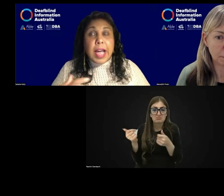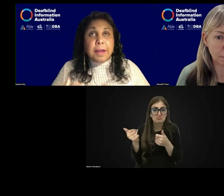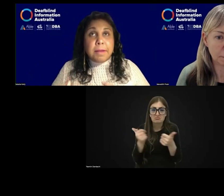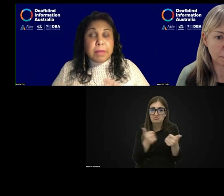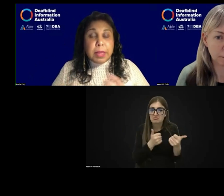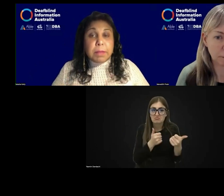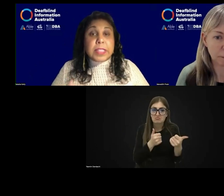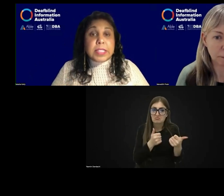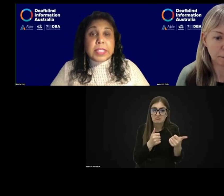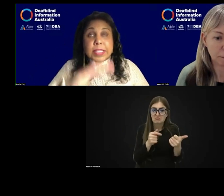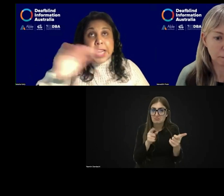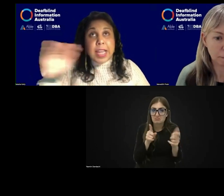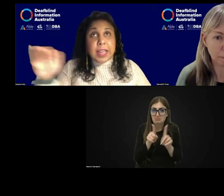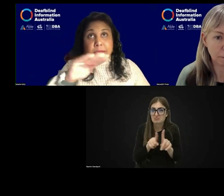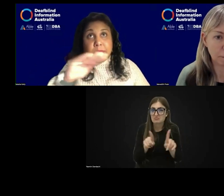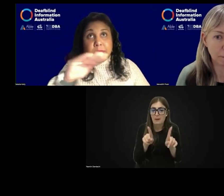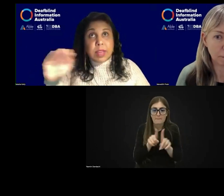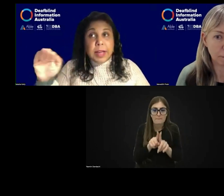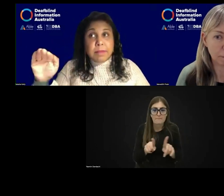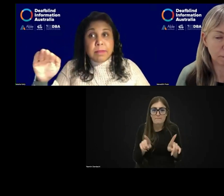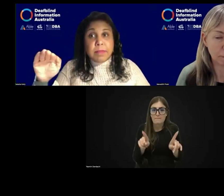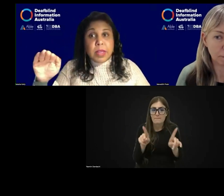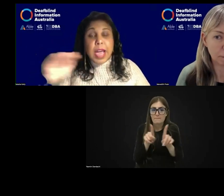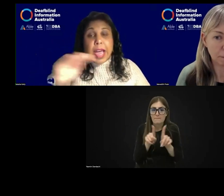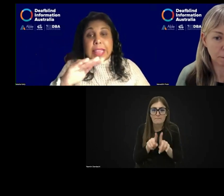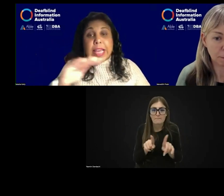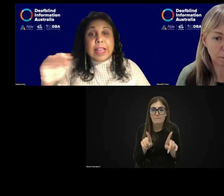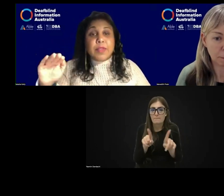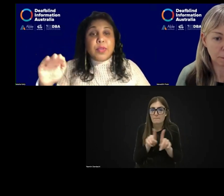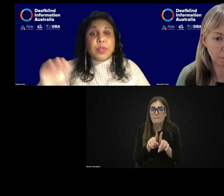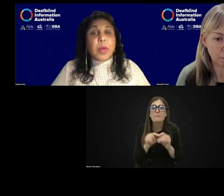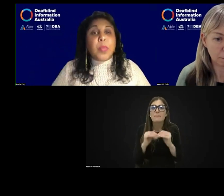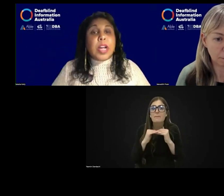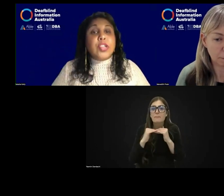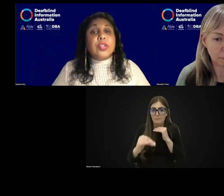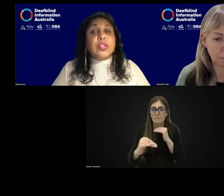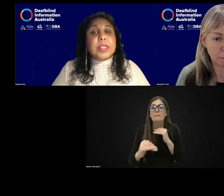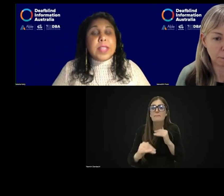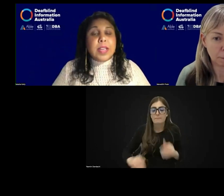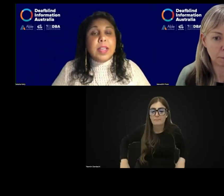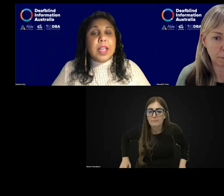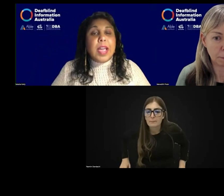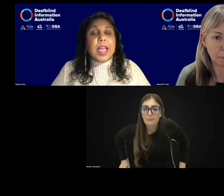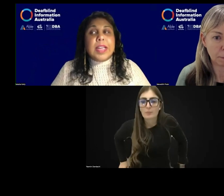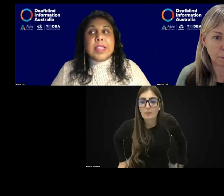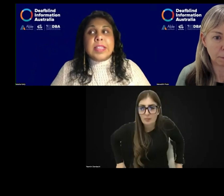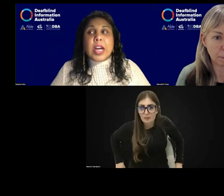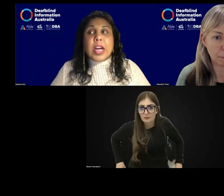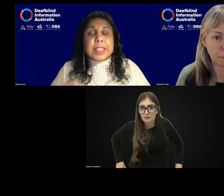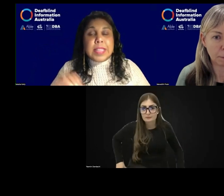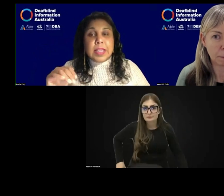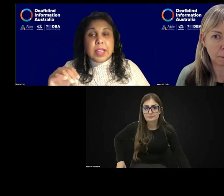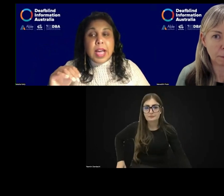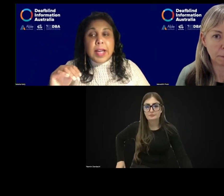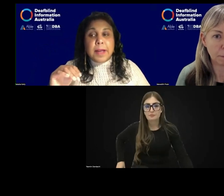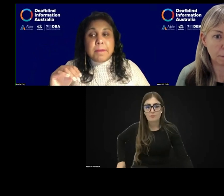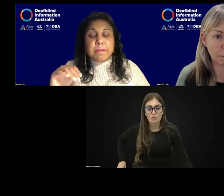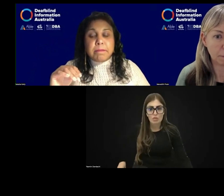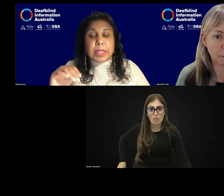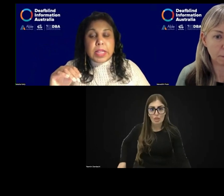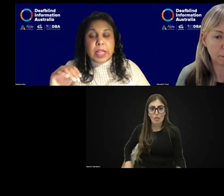appears to stay at that level. But what I do see is I see